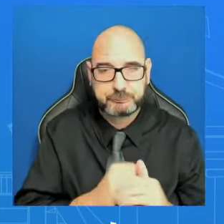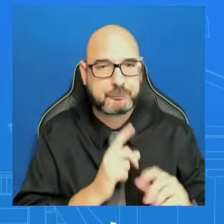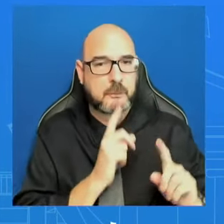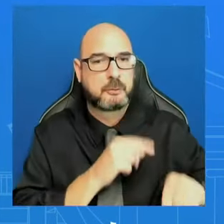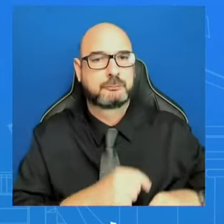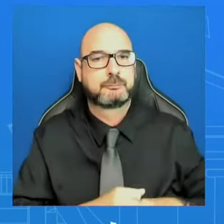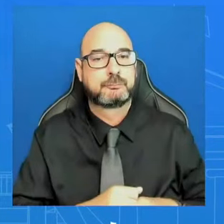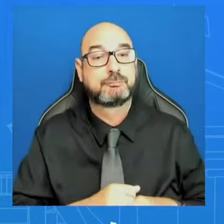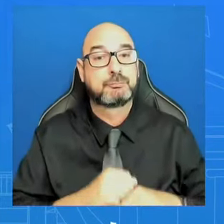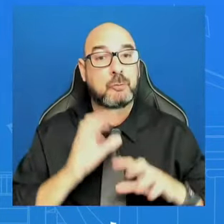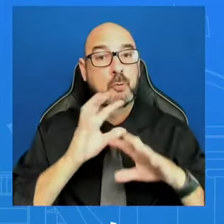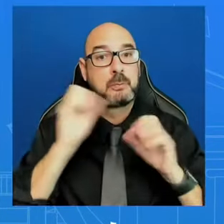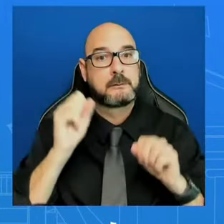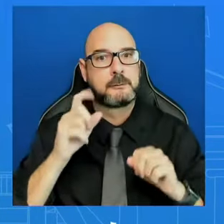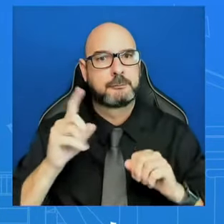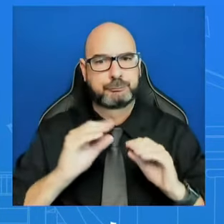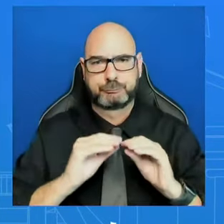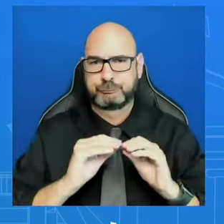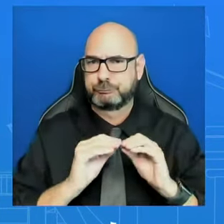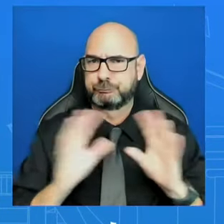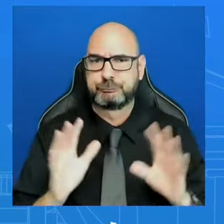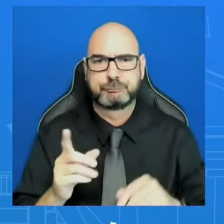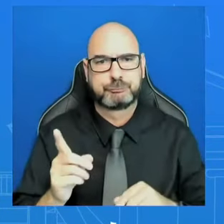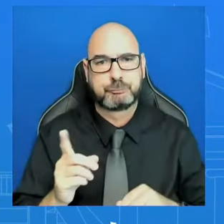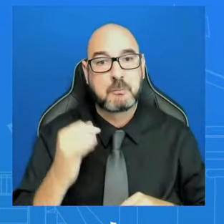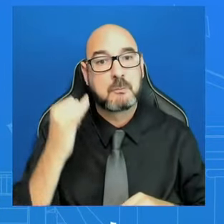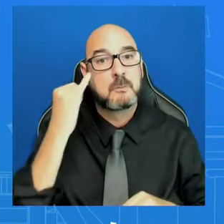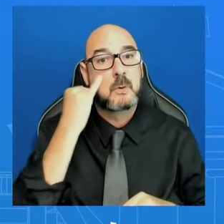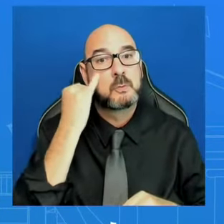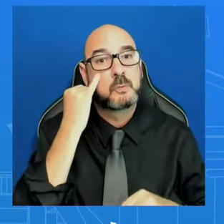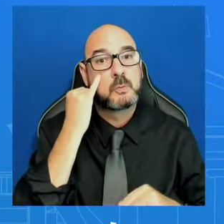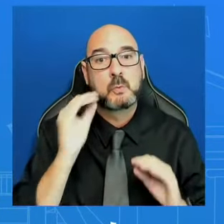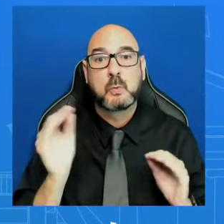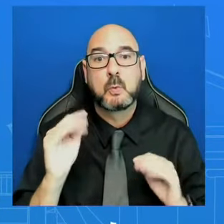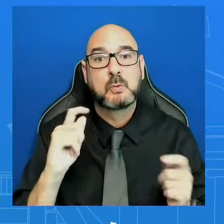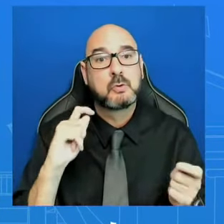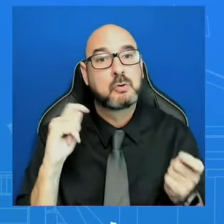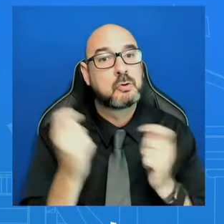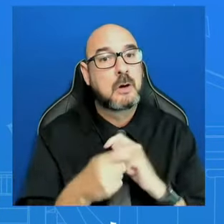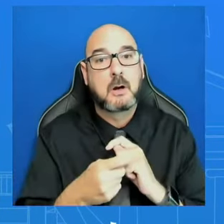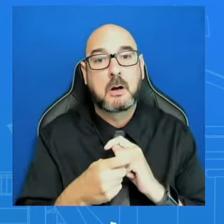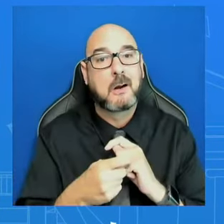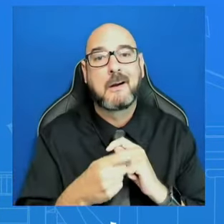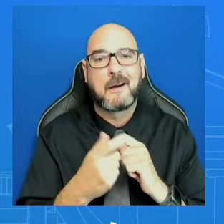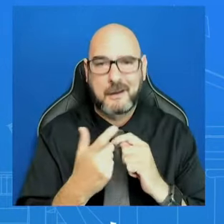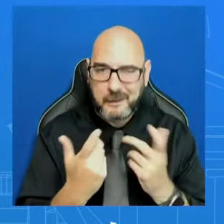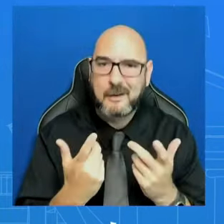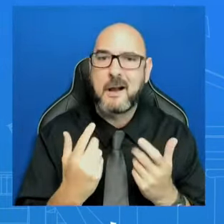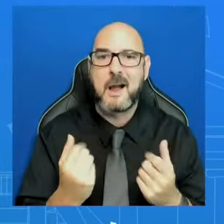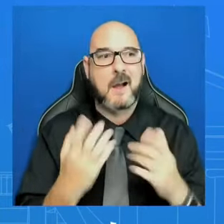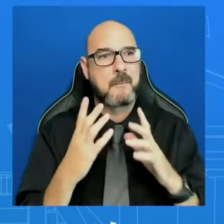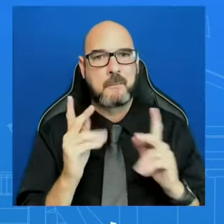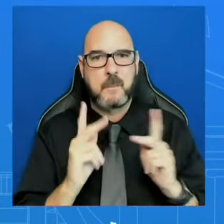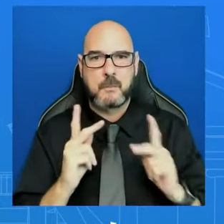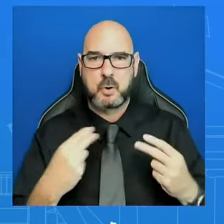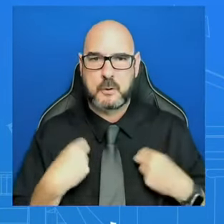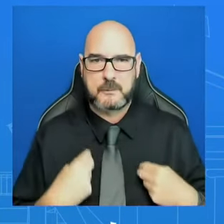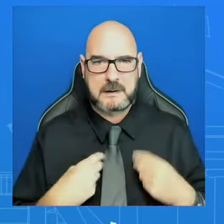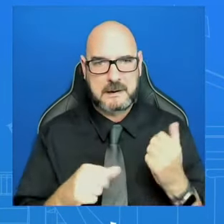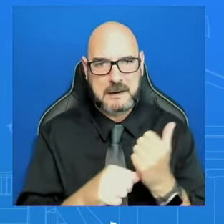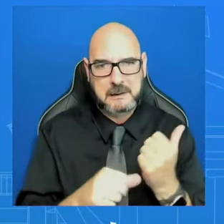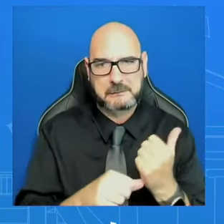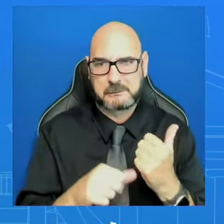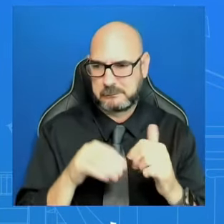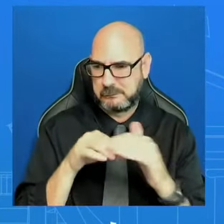absent changes to the volume of humanitarian assistance getting in, absent any